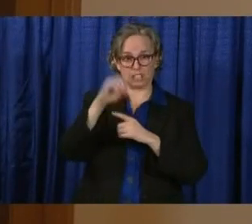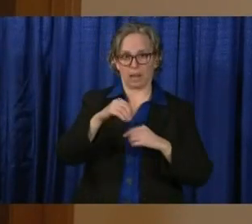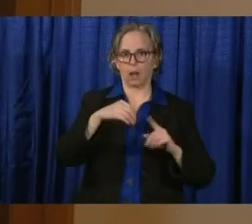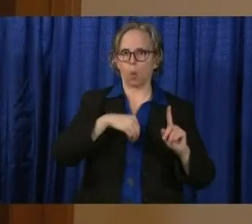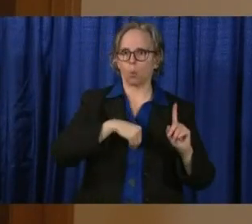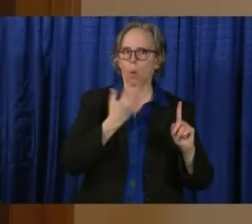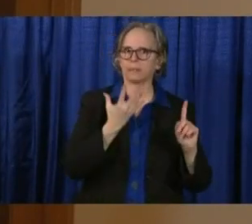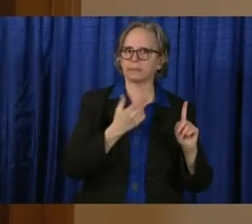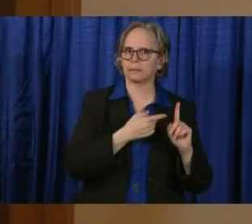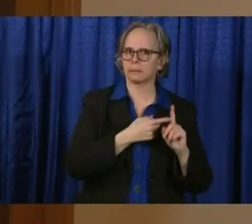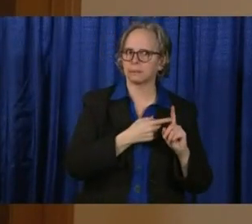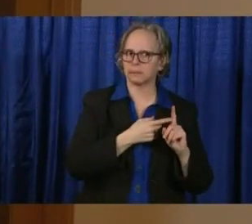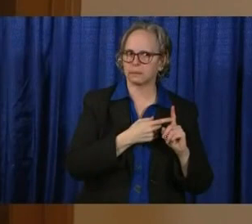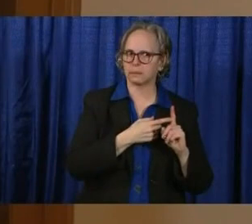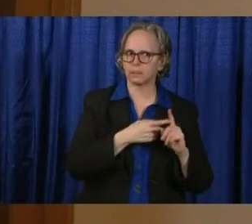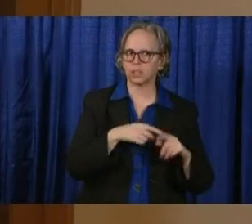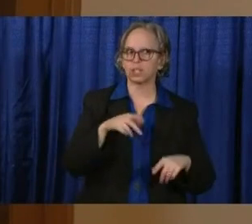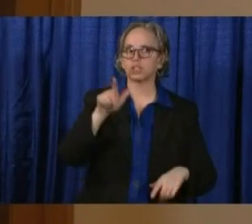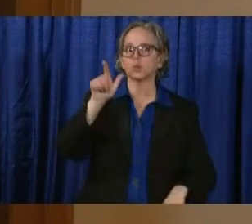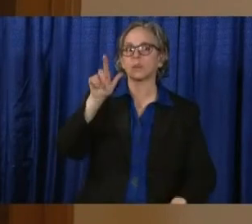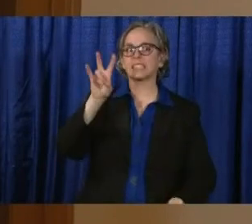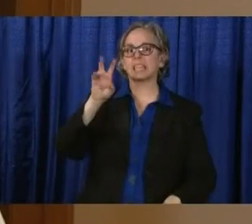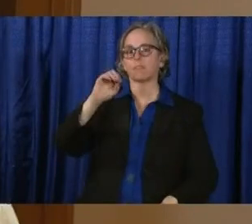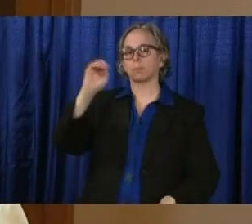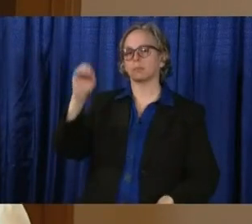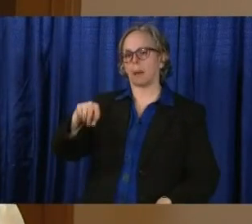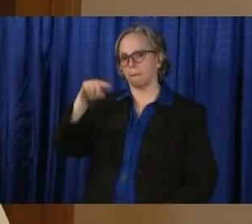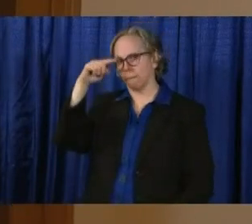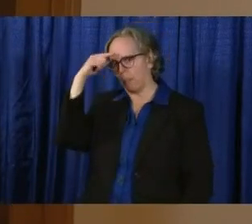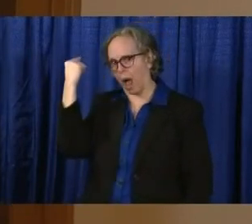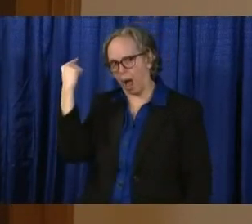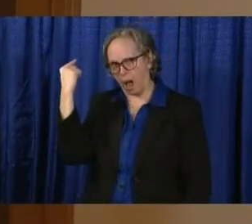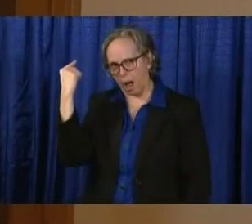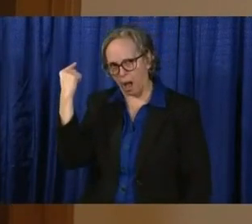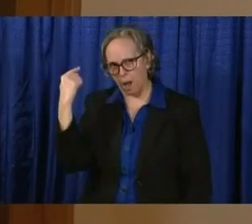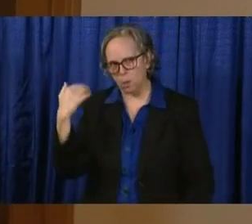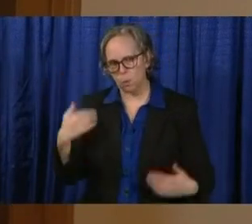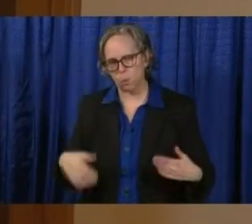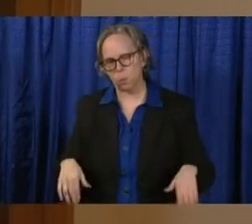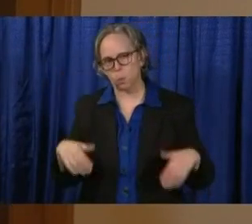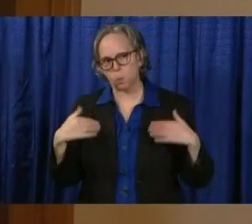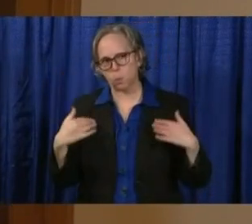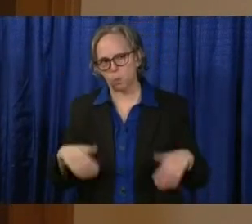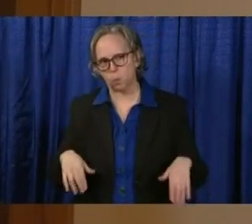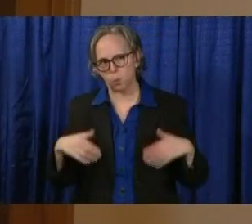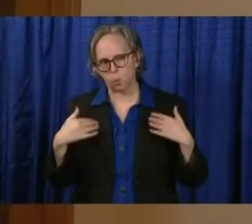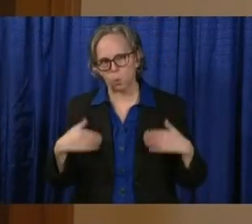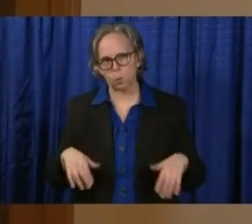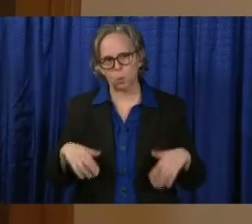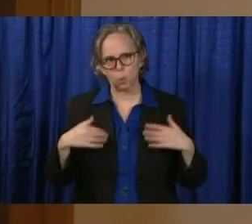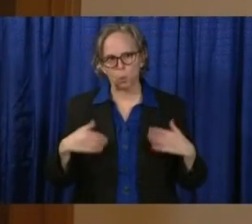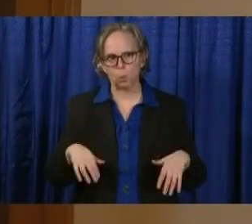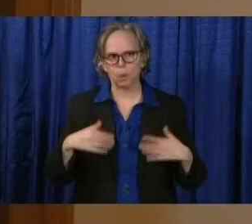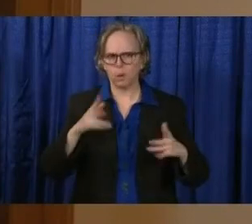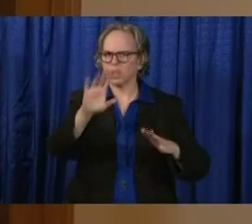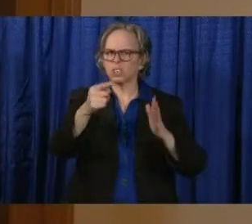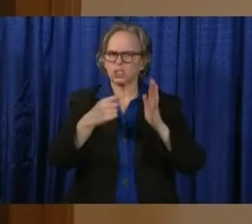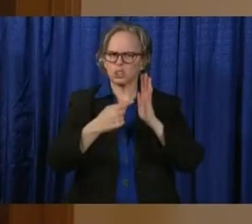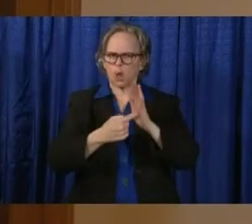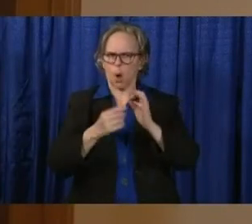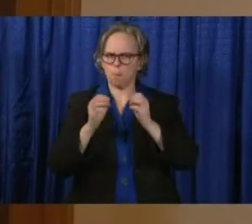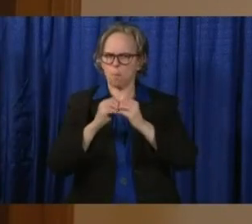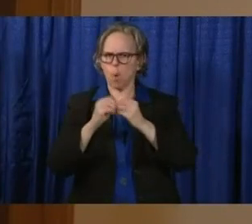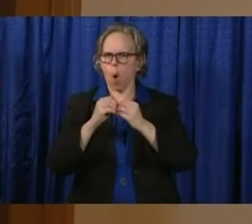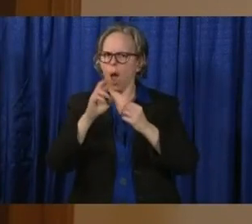White, 27% black. There's a huge part of our race data, which I'm going to show you more of now, but we just don't